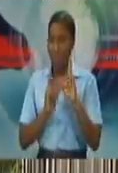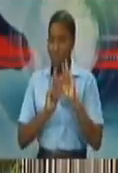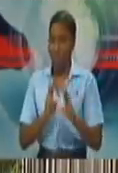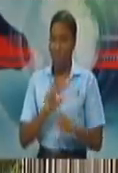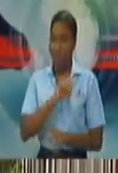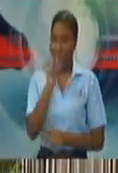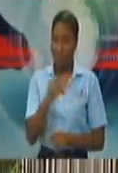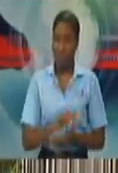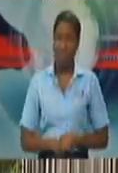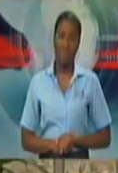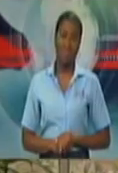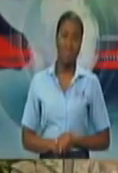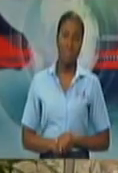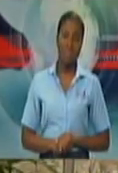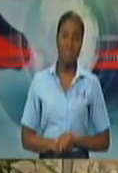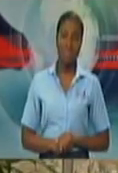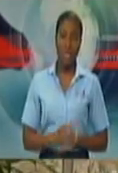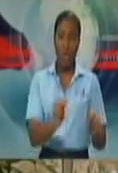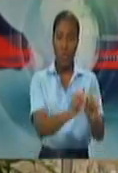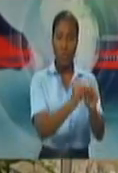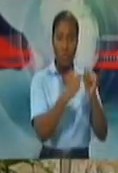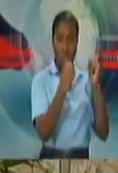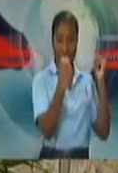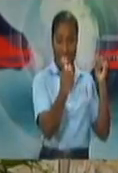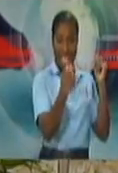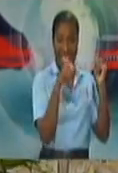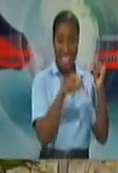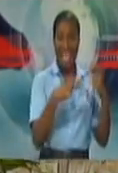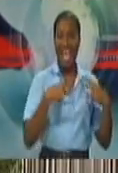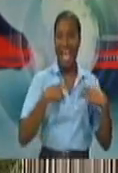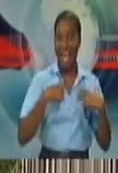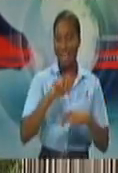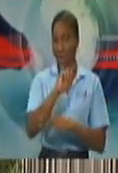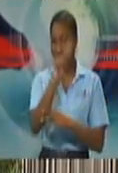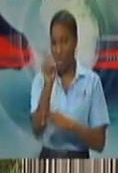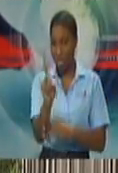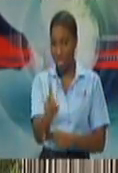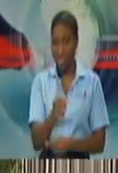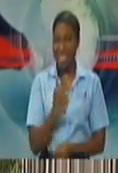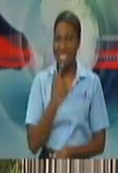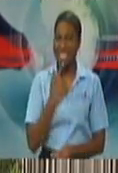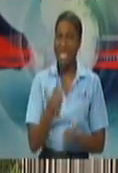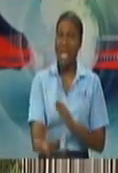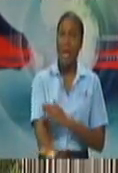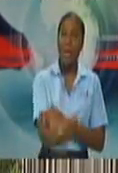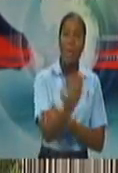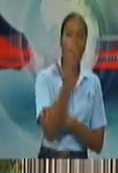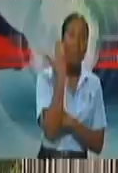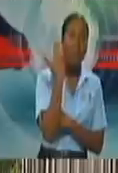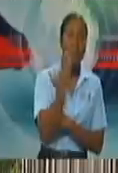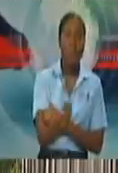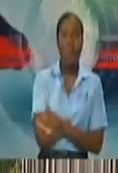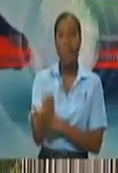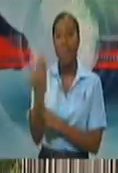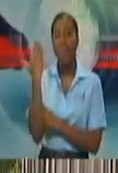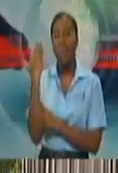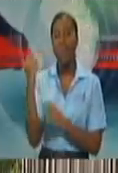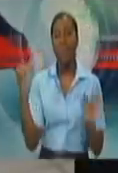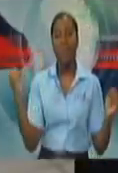possible. Newsday. Yes, good morning. Lynn is from Newsday. Good morning to the panel. Good morning.